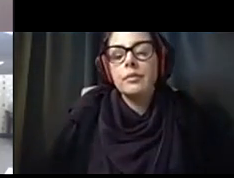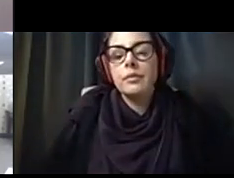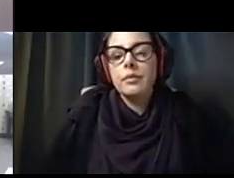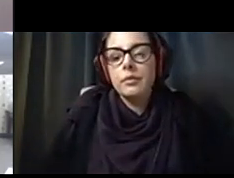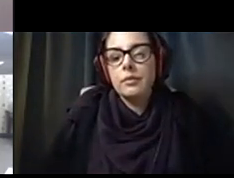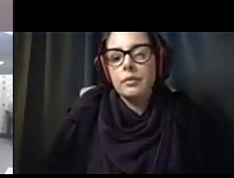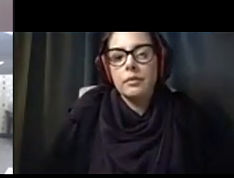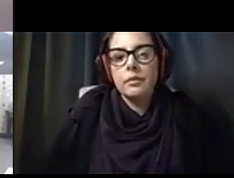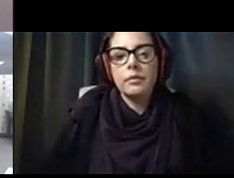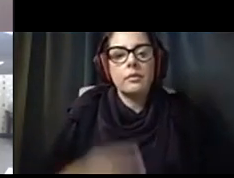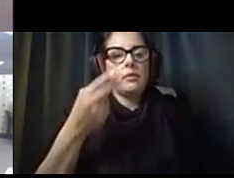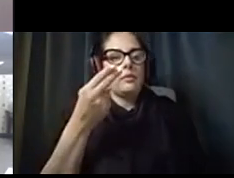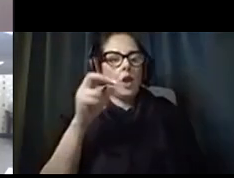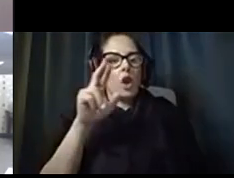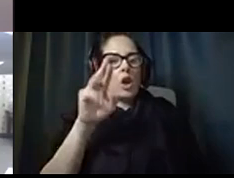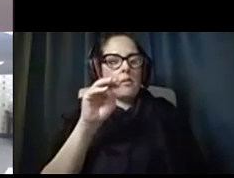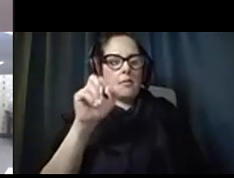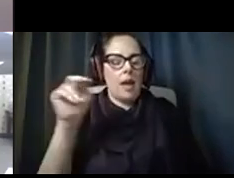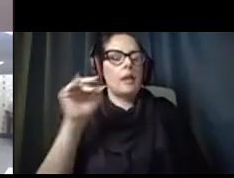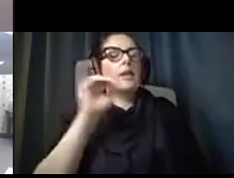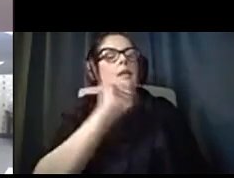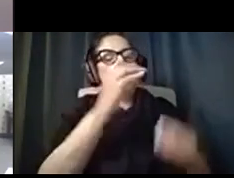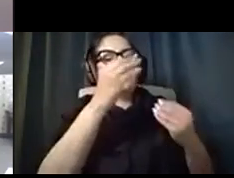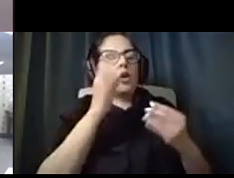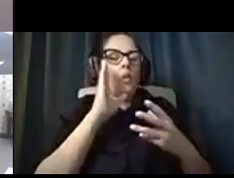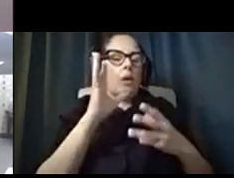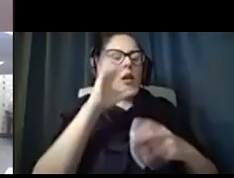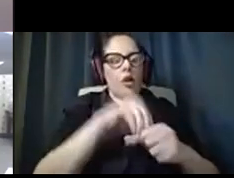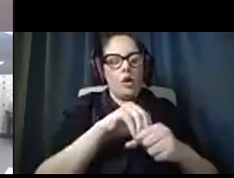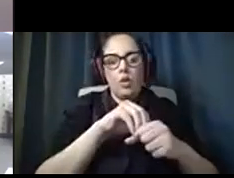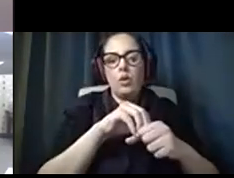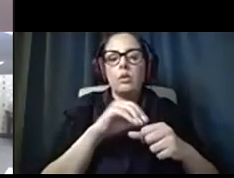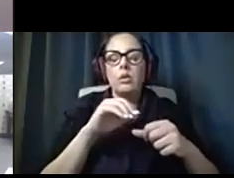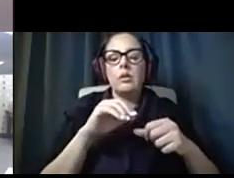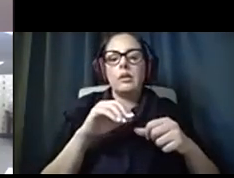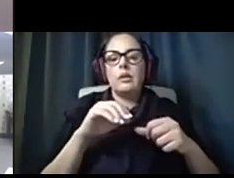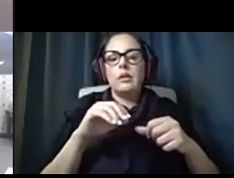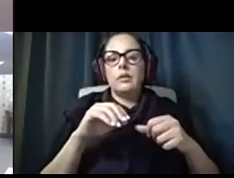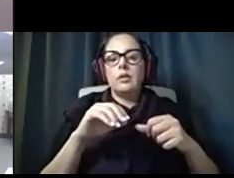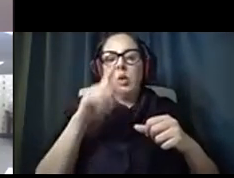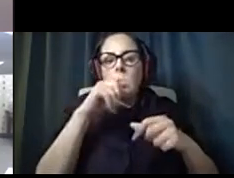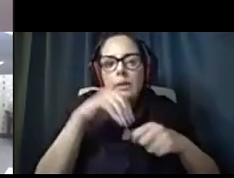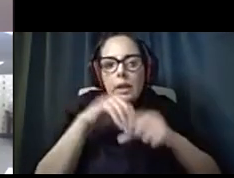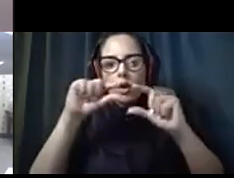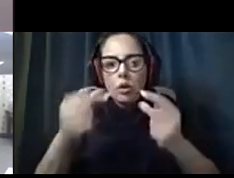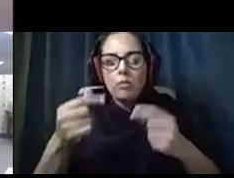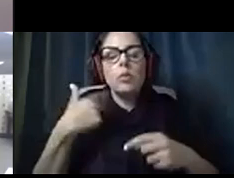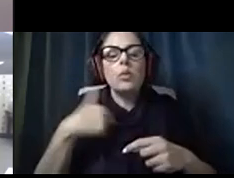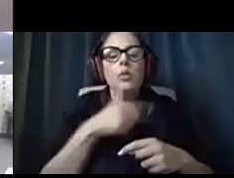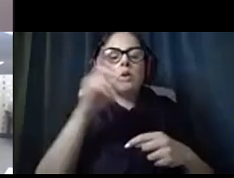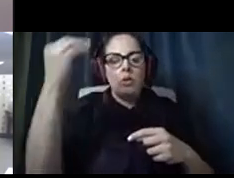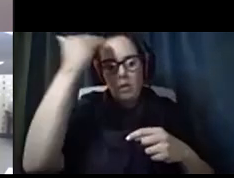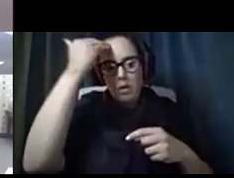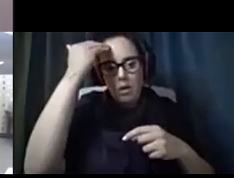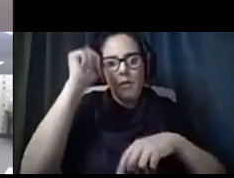Yeah, the data will take into account the composition of the group. We do know, based